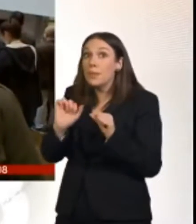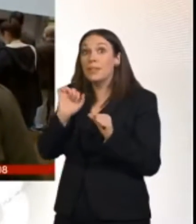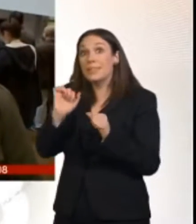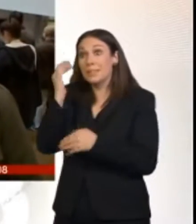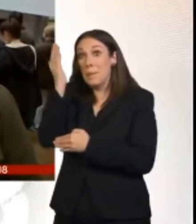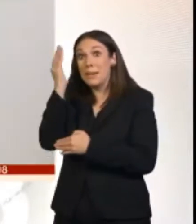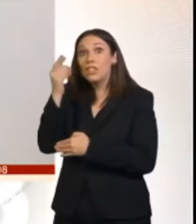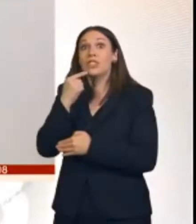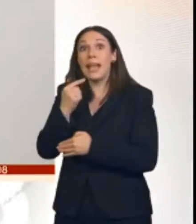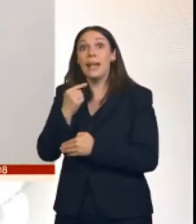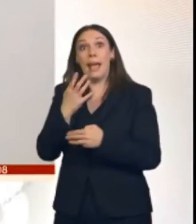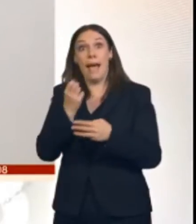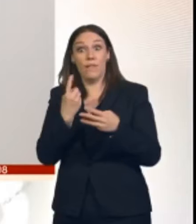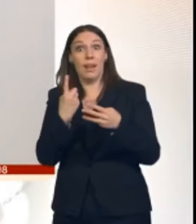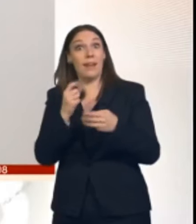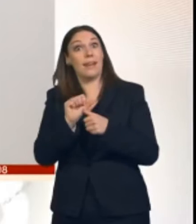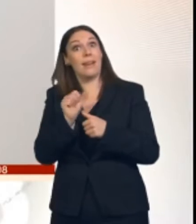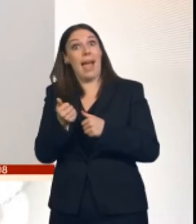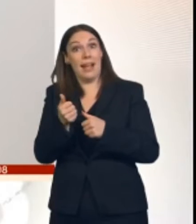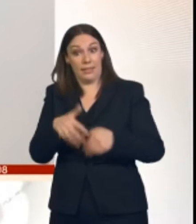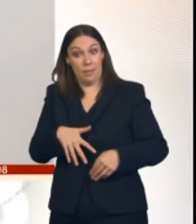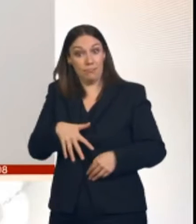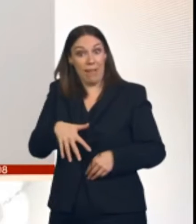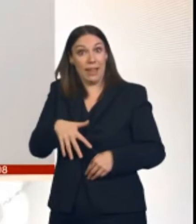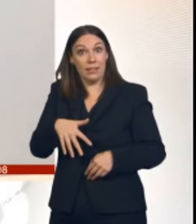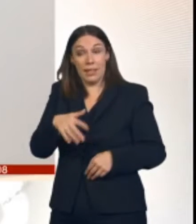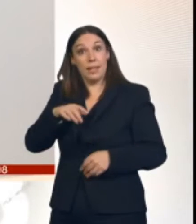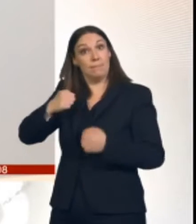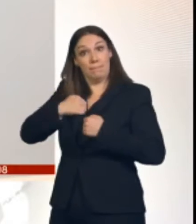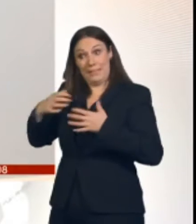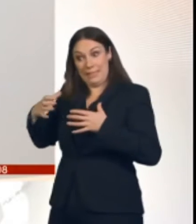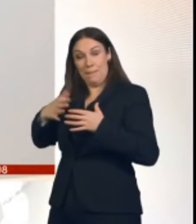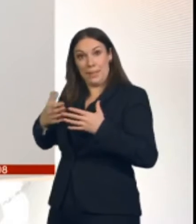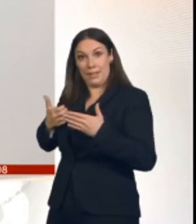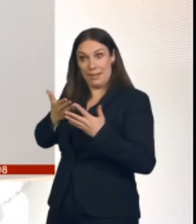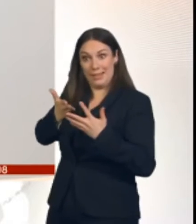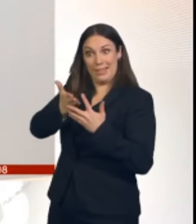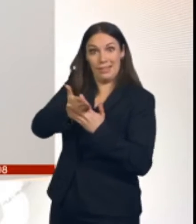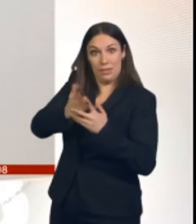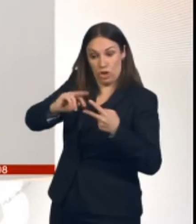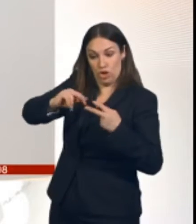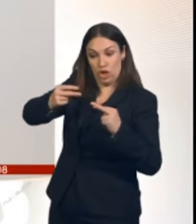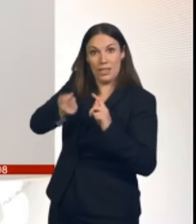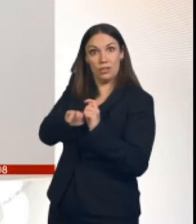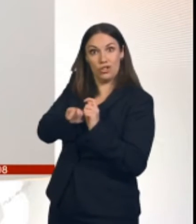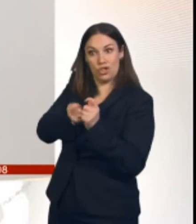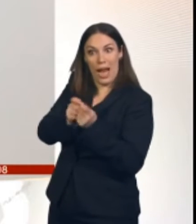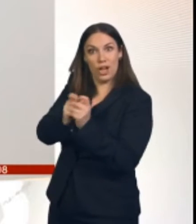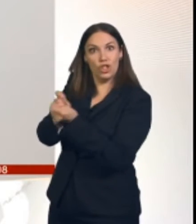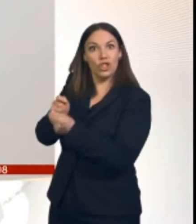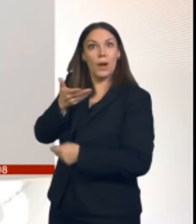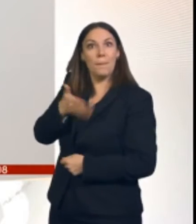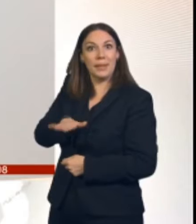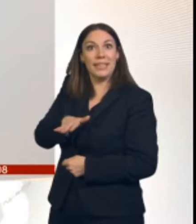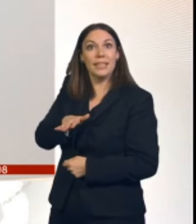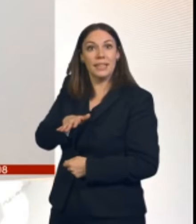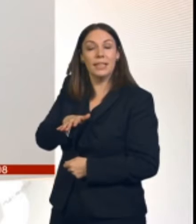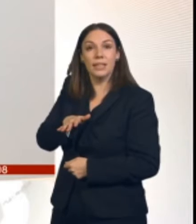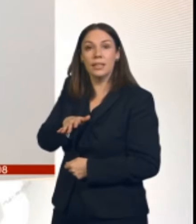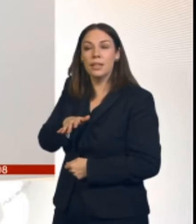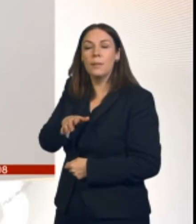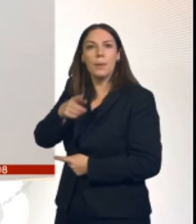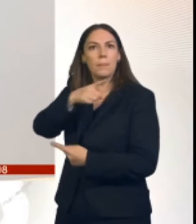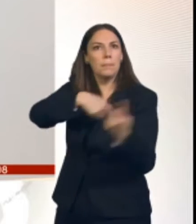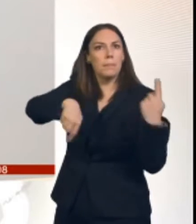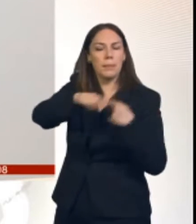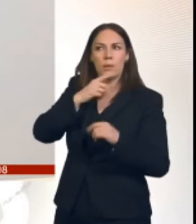embryo which his team has gene-edited. So that is to come. There were lots of questions, of course. It felt to me kind